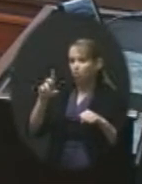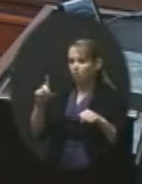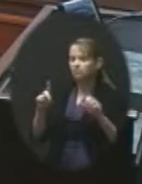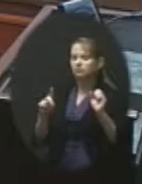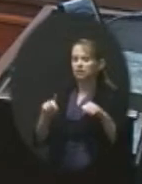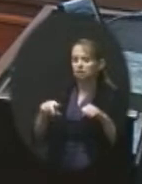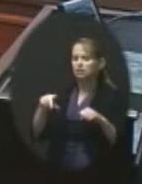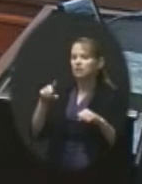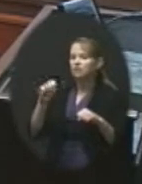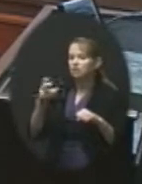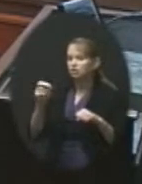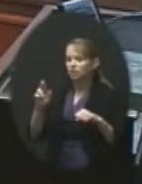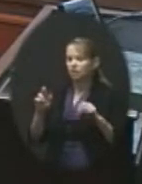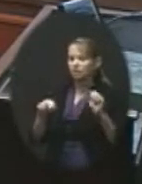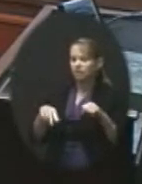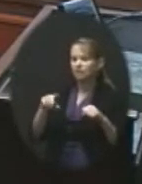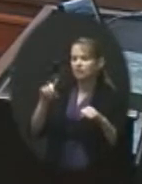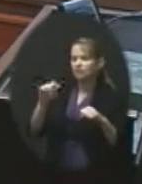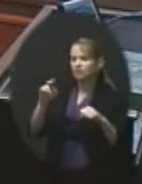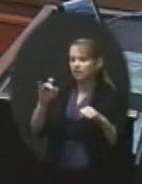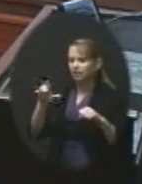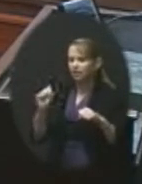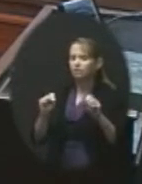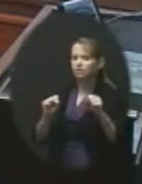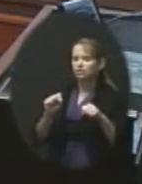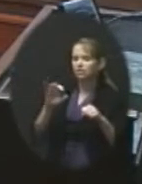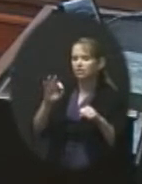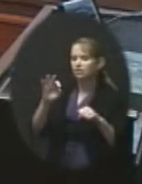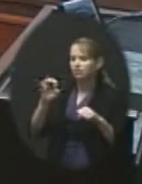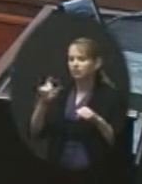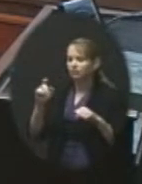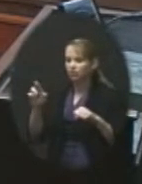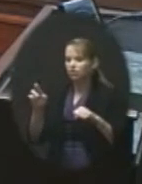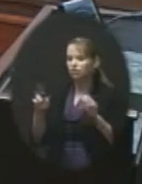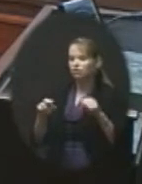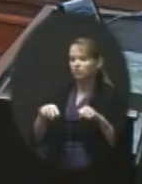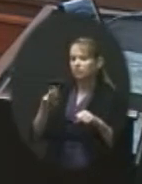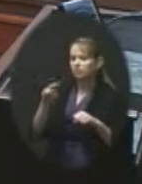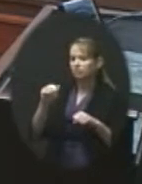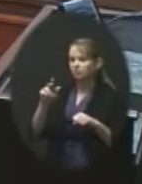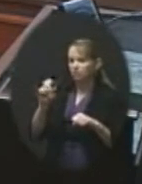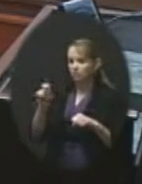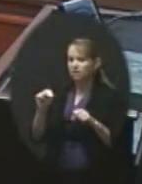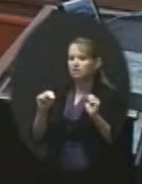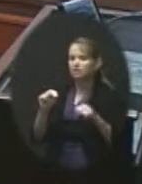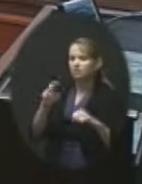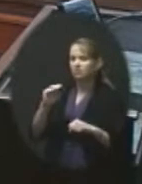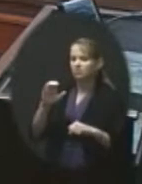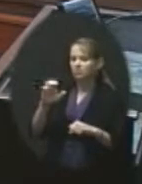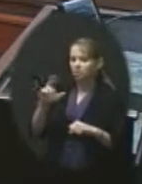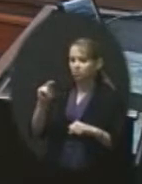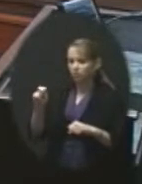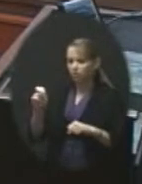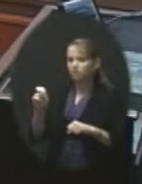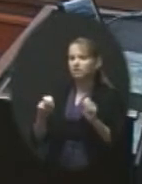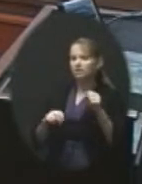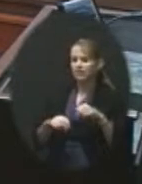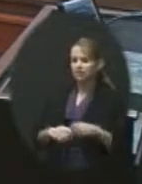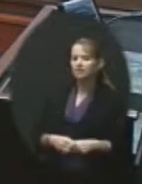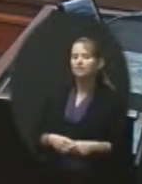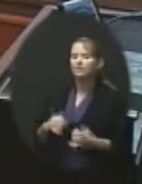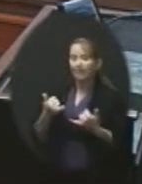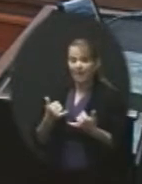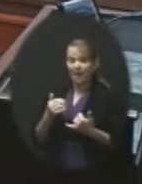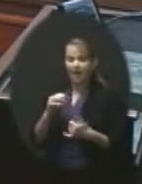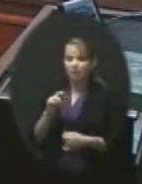Dr. Daniels. Yes. Mrs. Felter. Yes. Martin. Yes. Mr. McCune. Yes. Now Ms. Felter. Thank you. I move